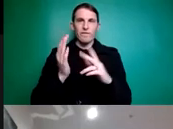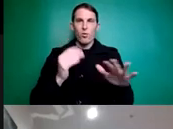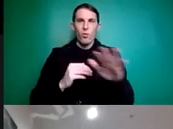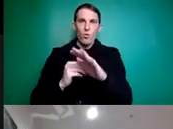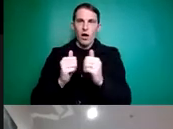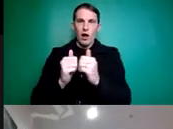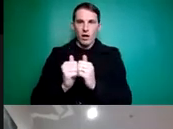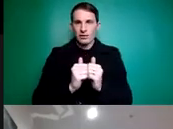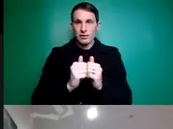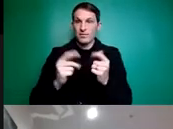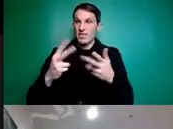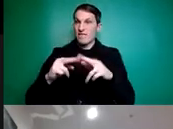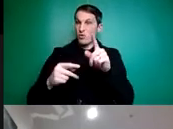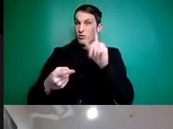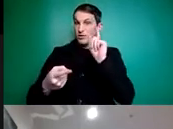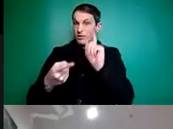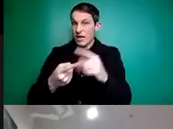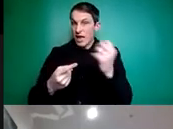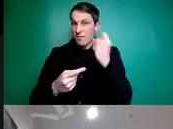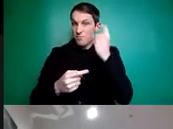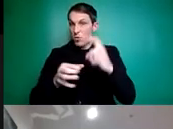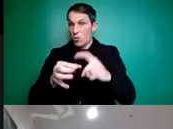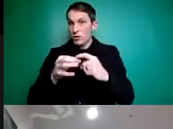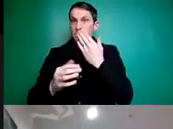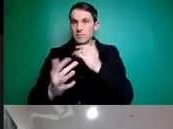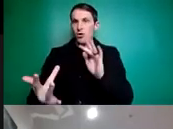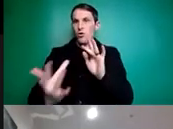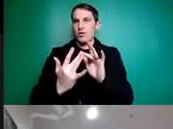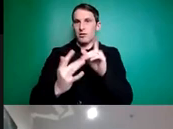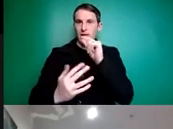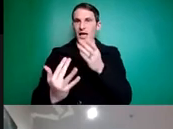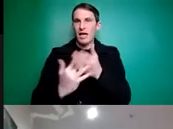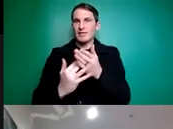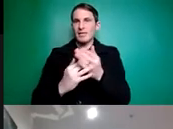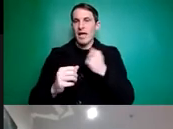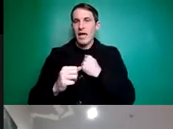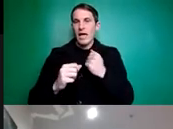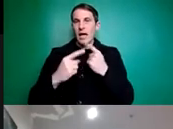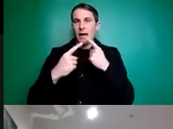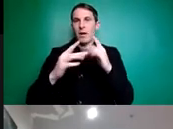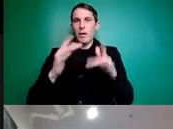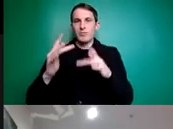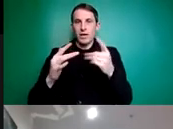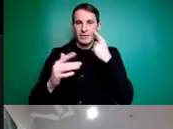has questions after today's session please feel free to get in touch with us you can access our campaign website at www